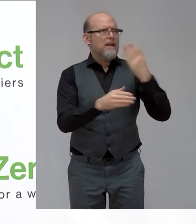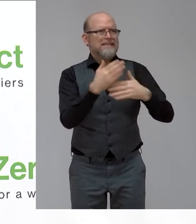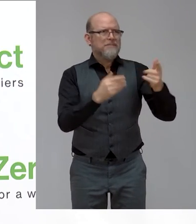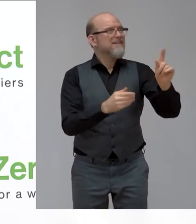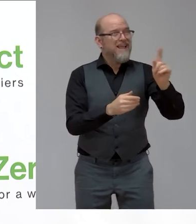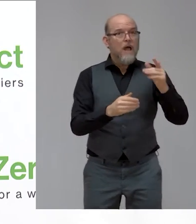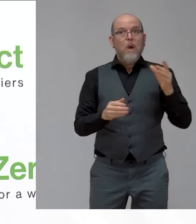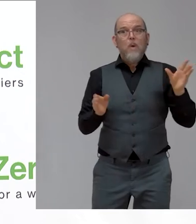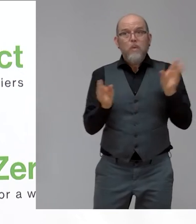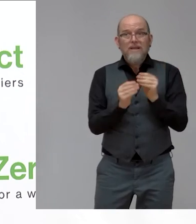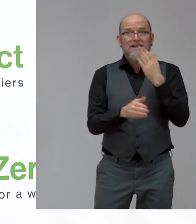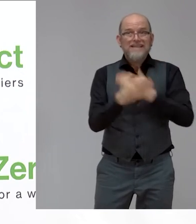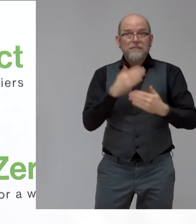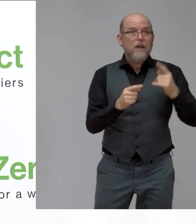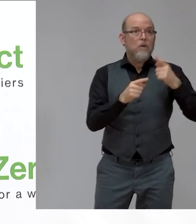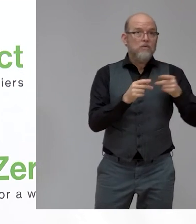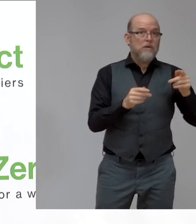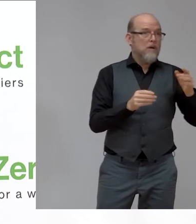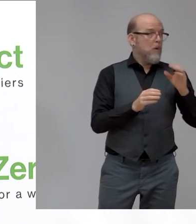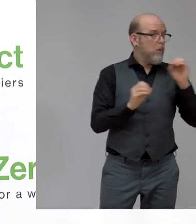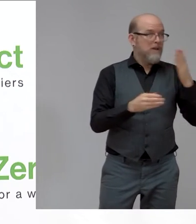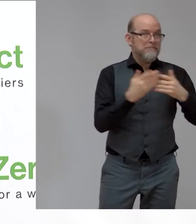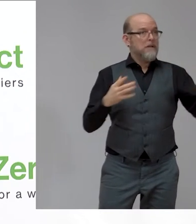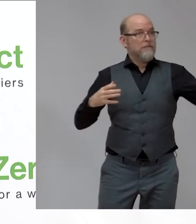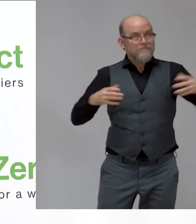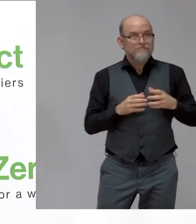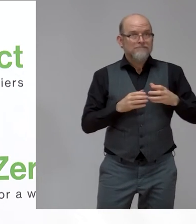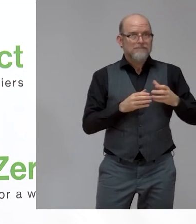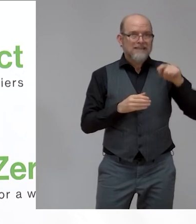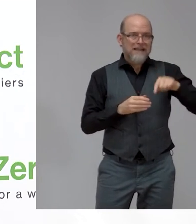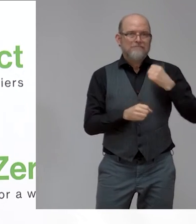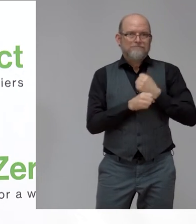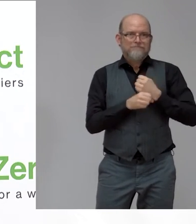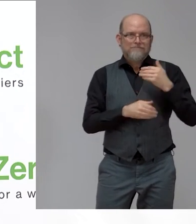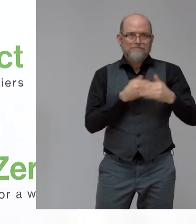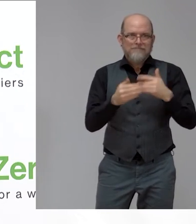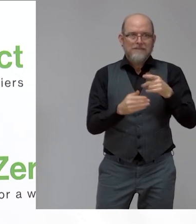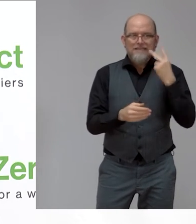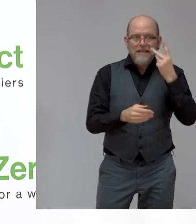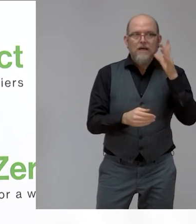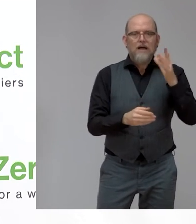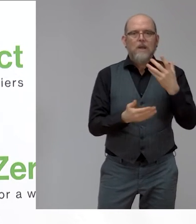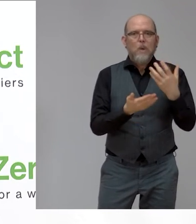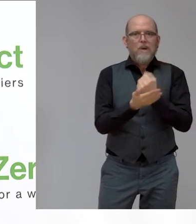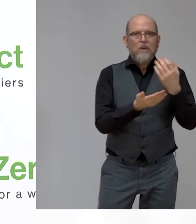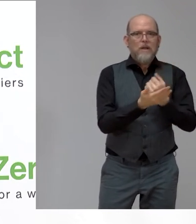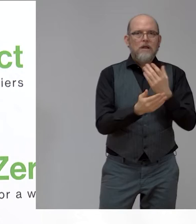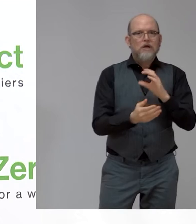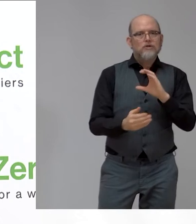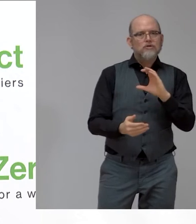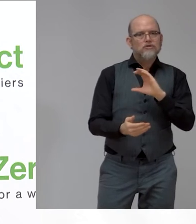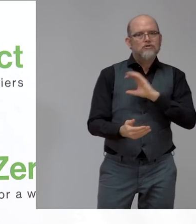feel better at work, have more opportunities to grow, speak with a louder voice, et cetera, et cetera.